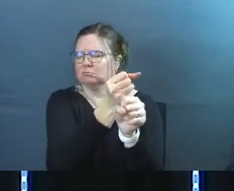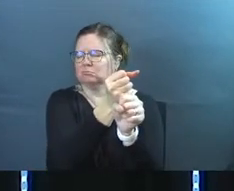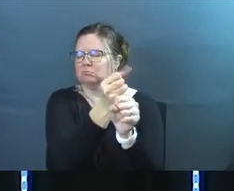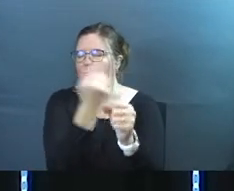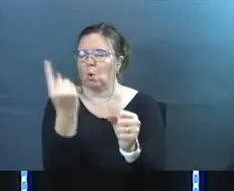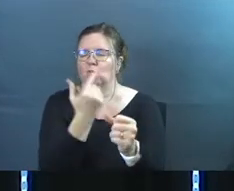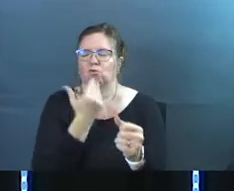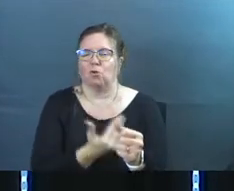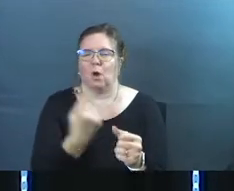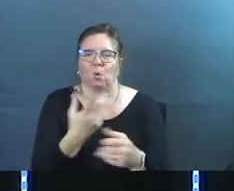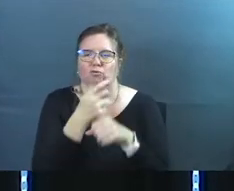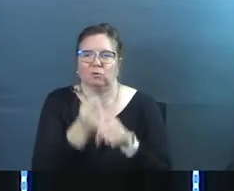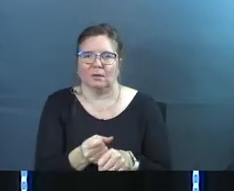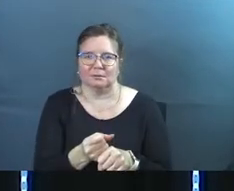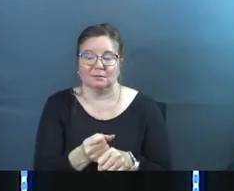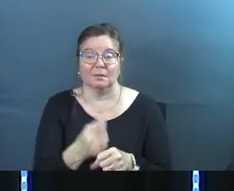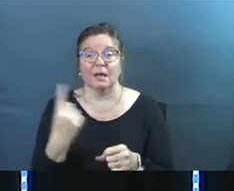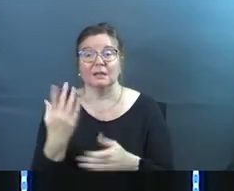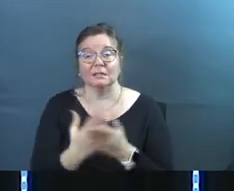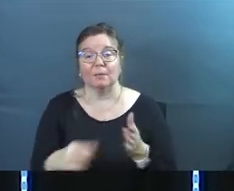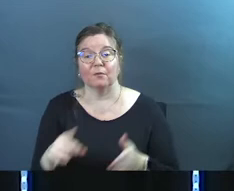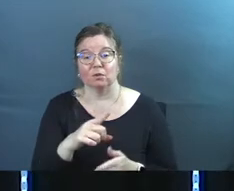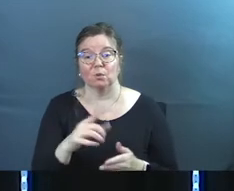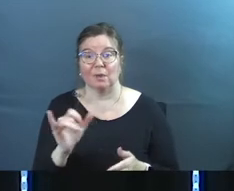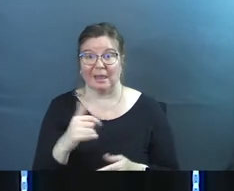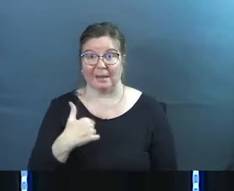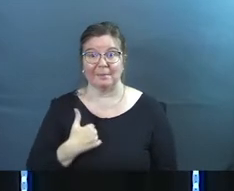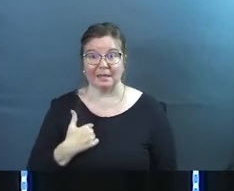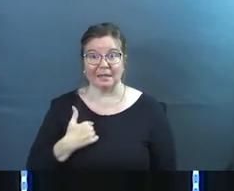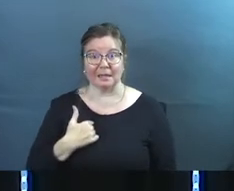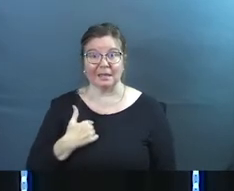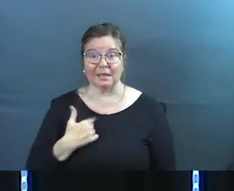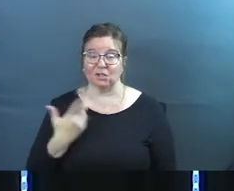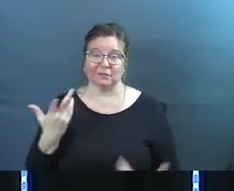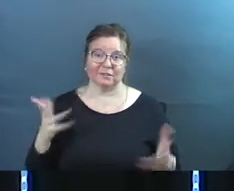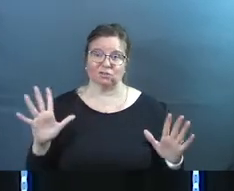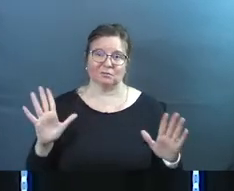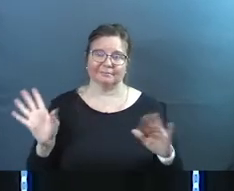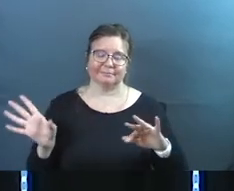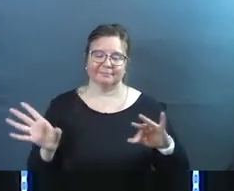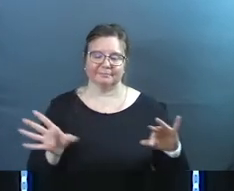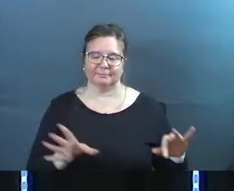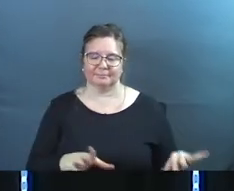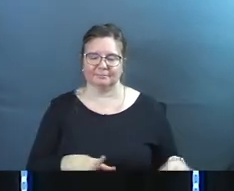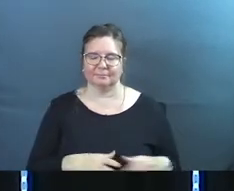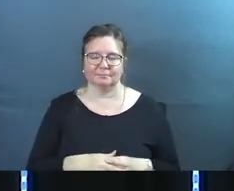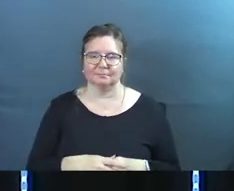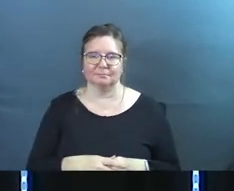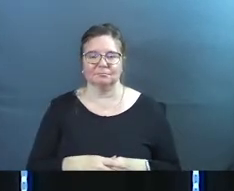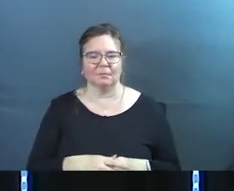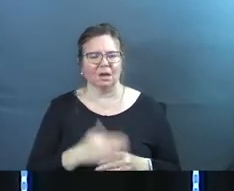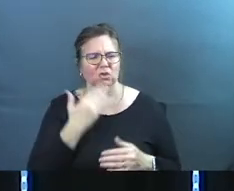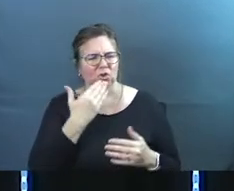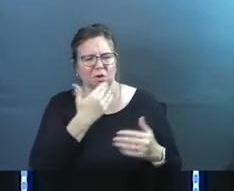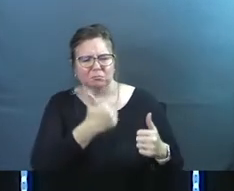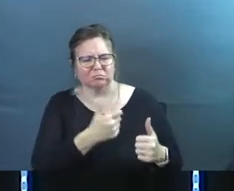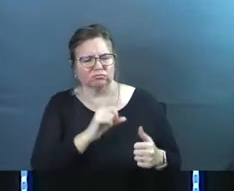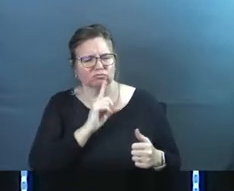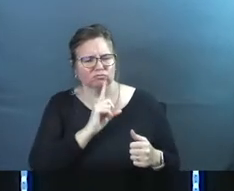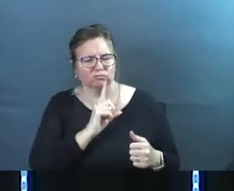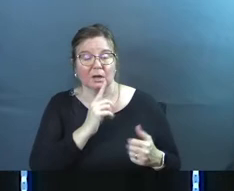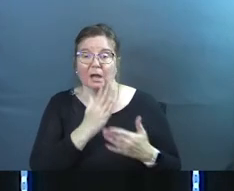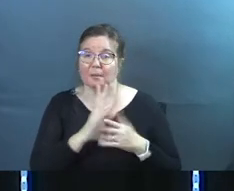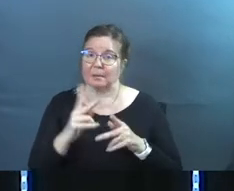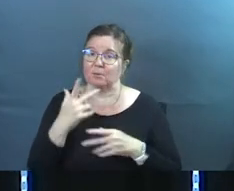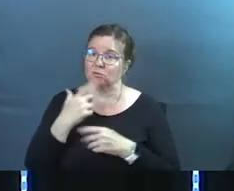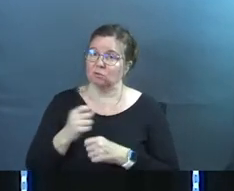just good and I always just trust them and some of you guys like me you're done with those lists. I got some people that I trust more